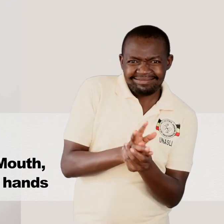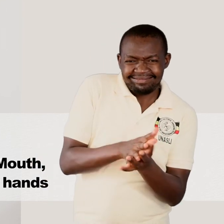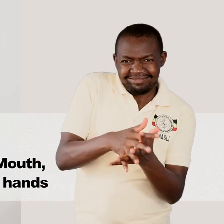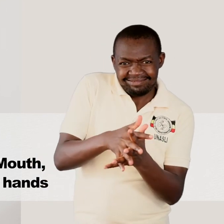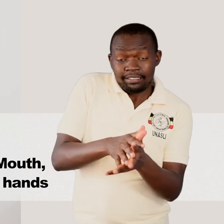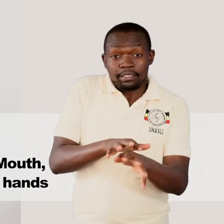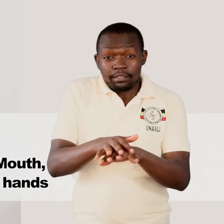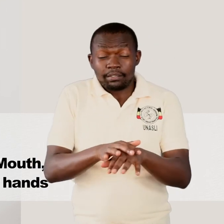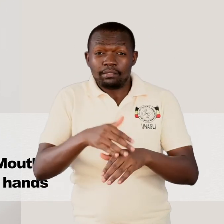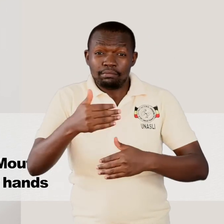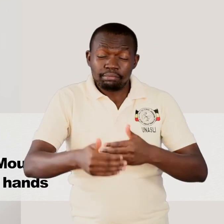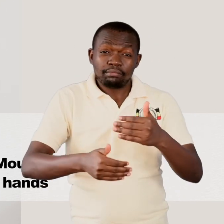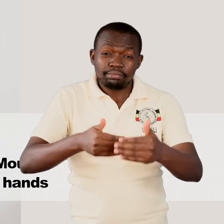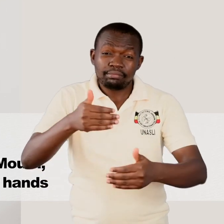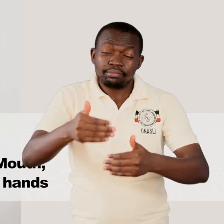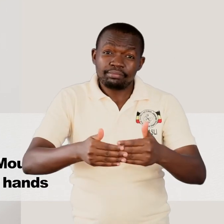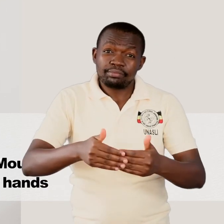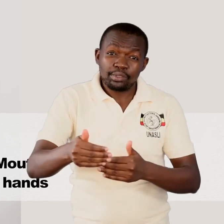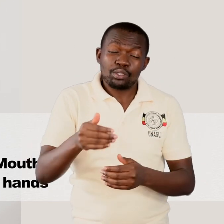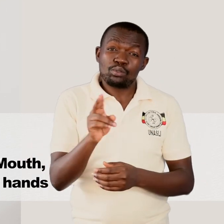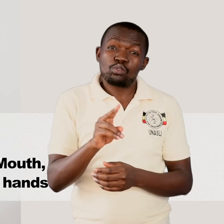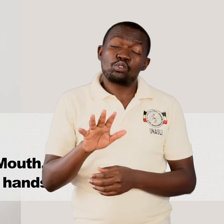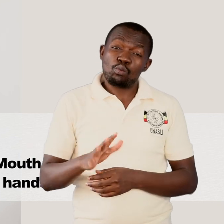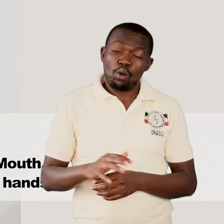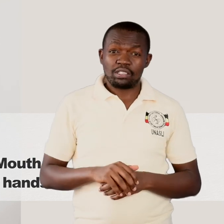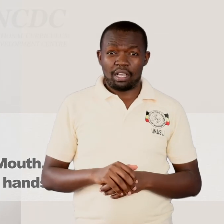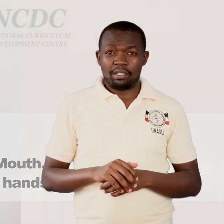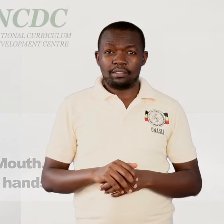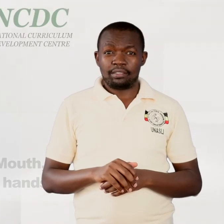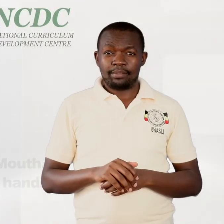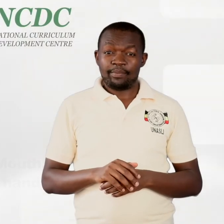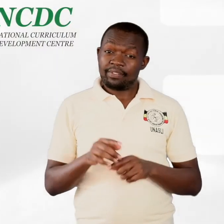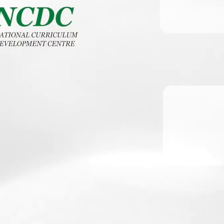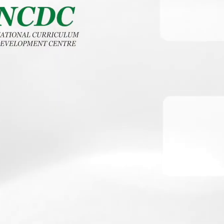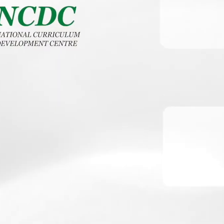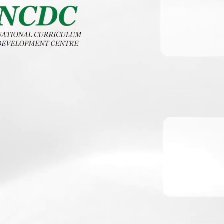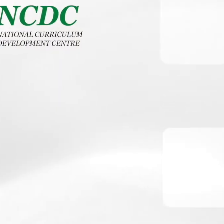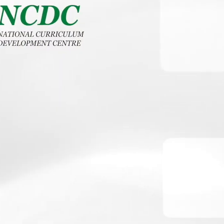This is the end of the lesson for today. Bye bye.